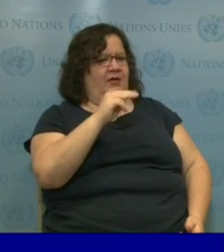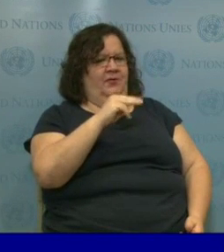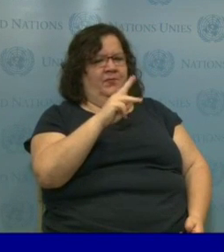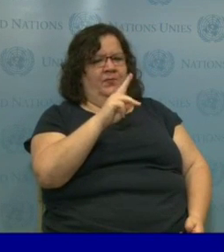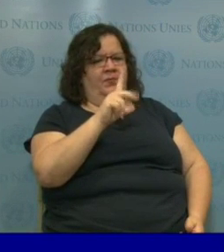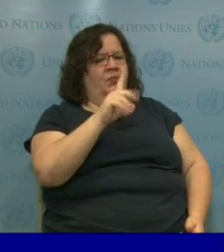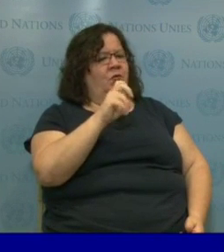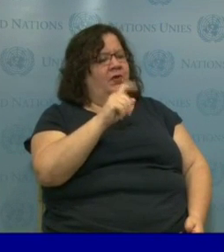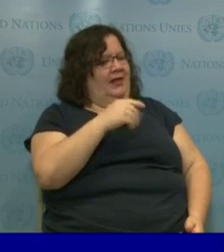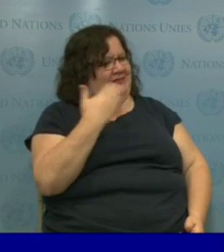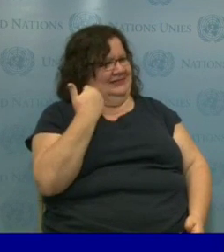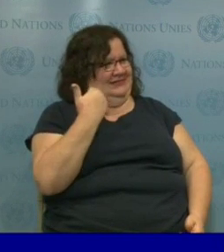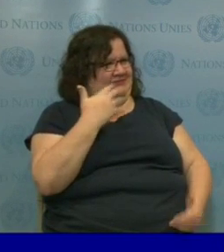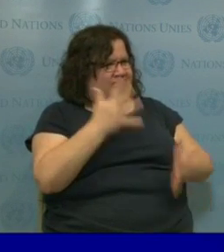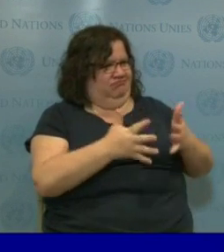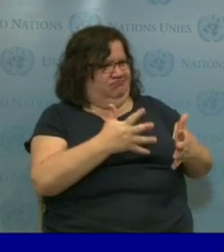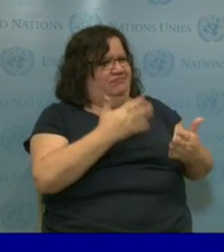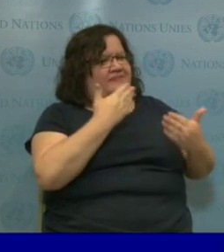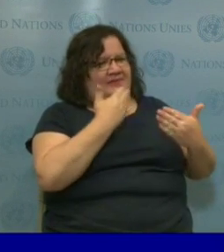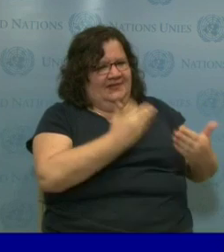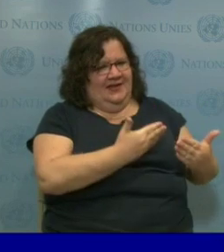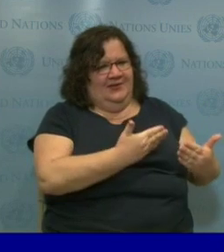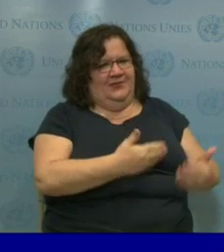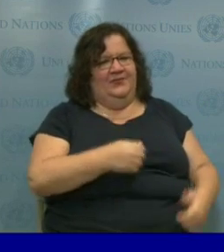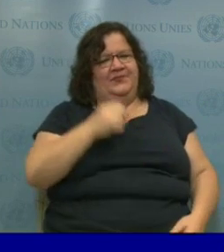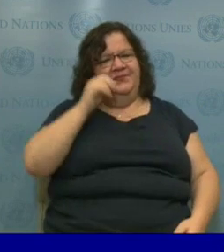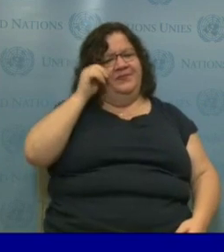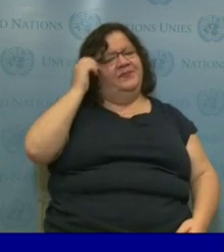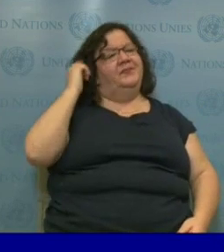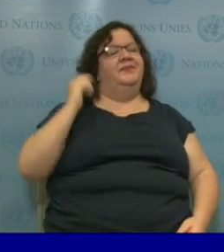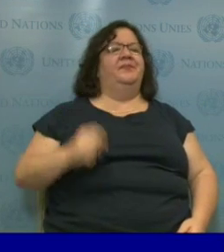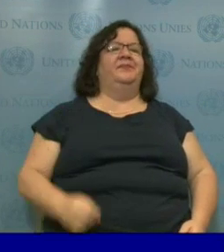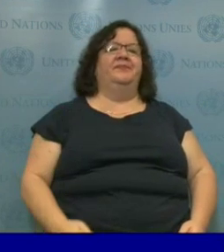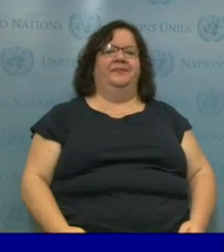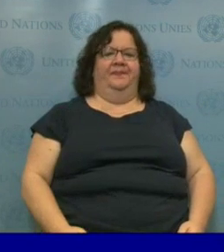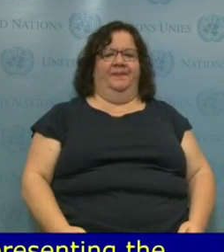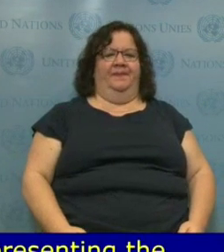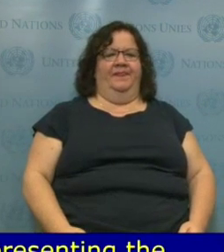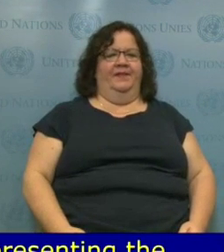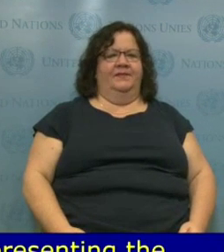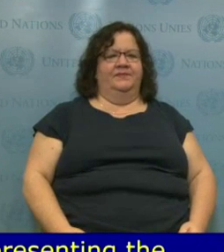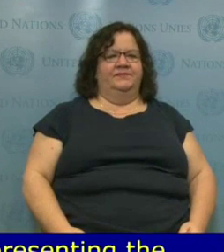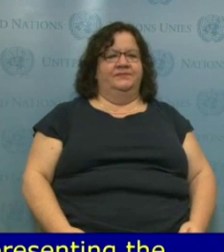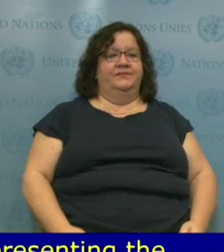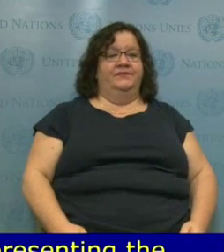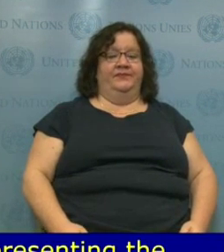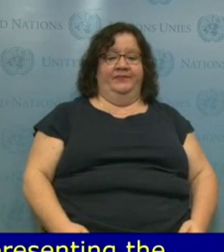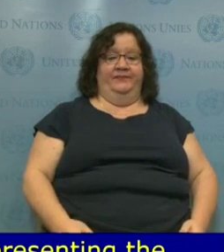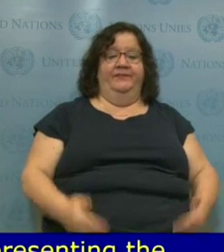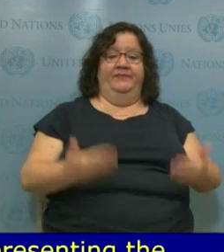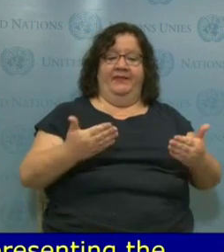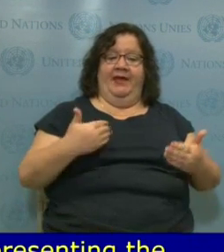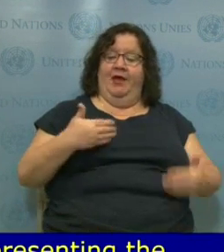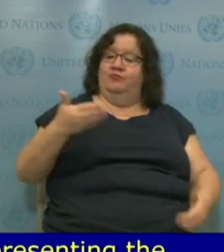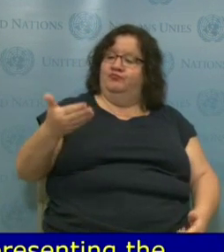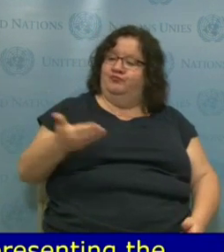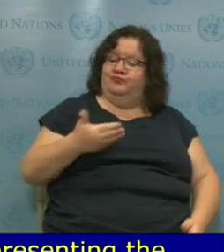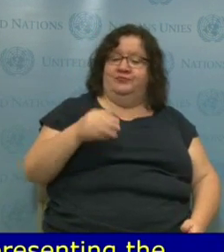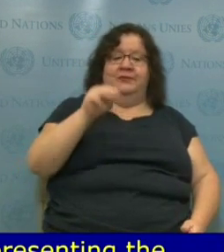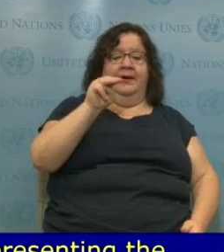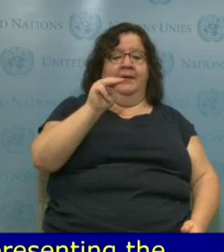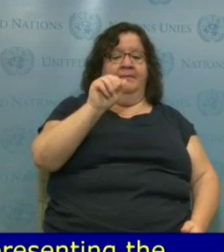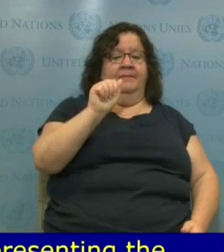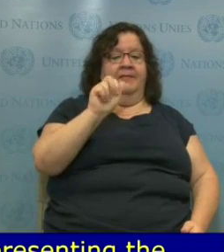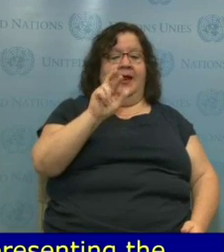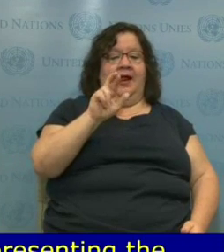I now give the floor. I now invite Ms. Maria Soledad Cisternas Reyes, the